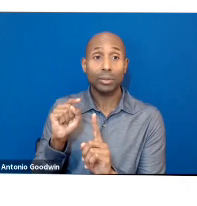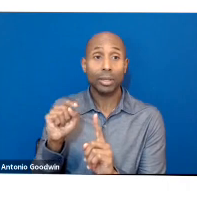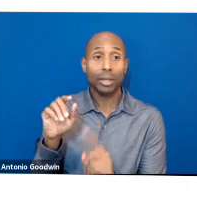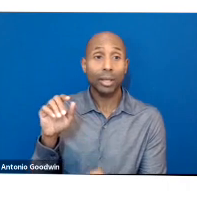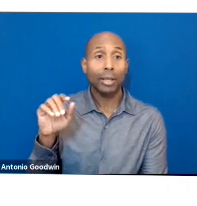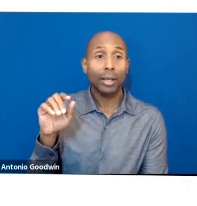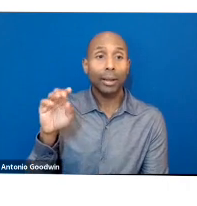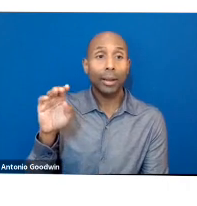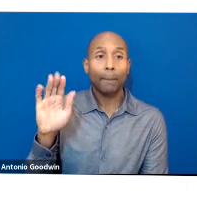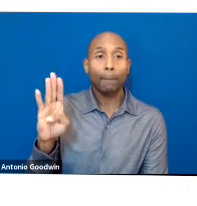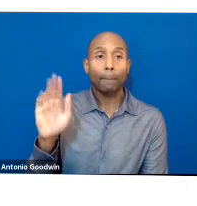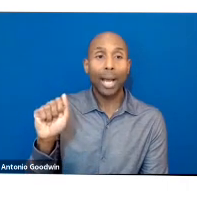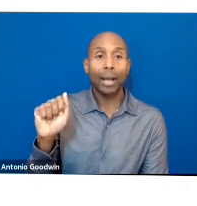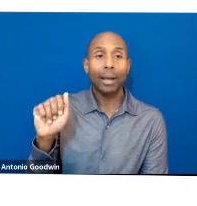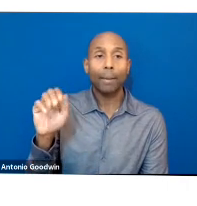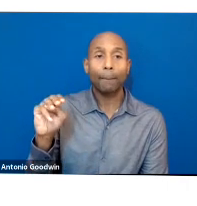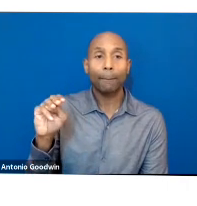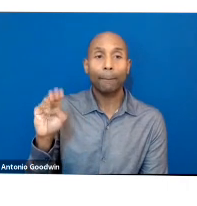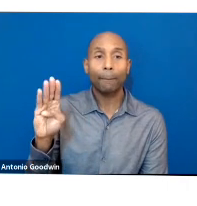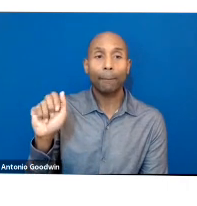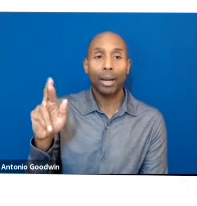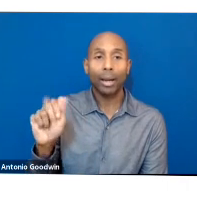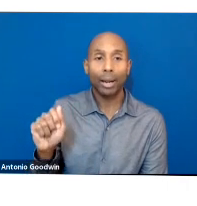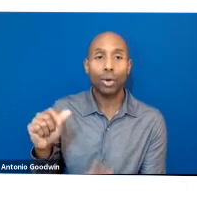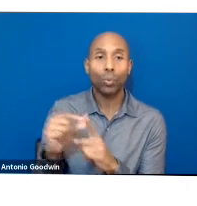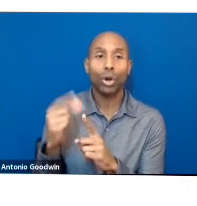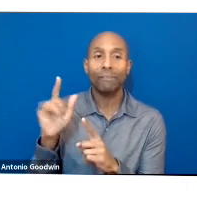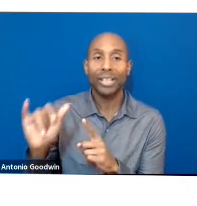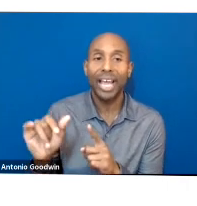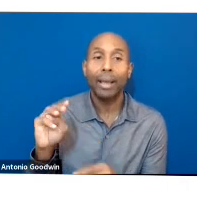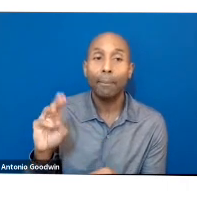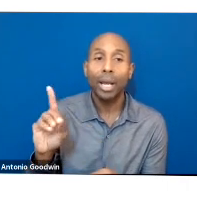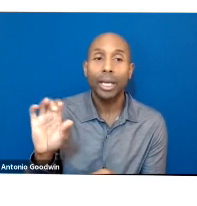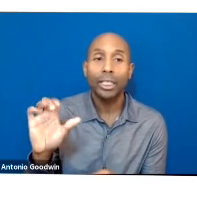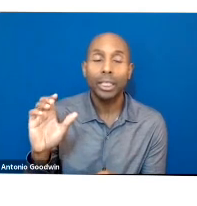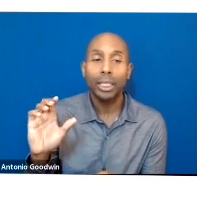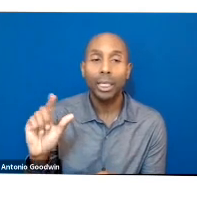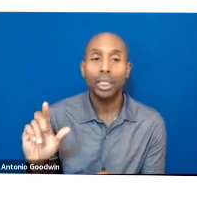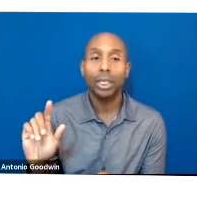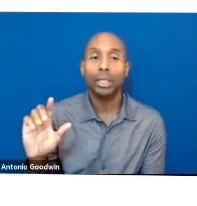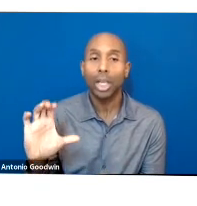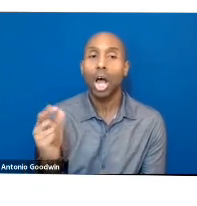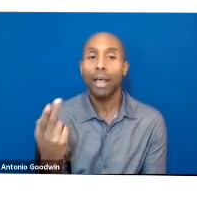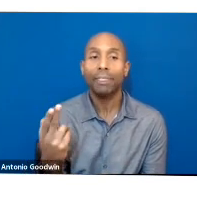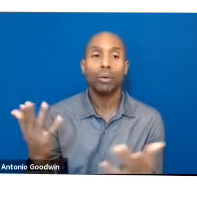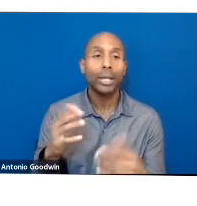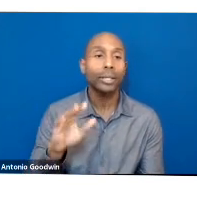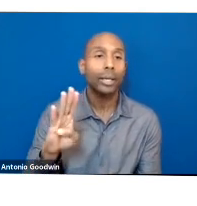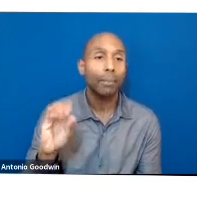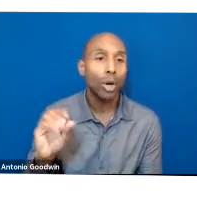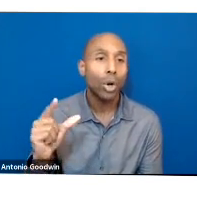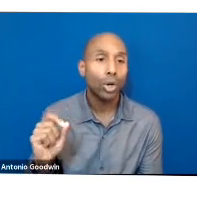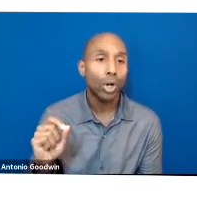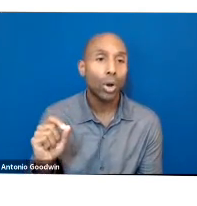bogol means clay or mud, lawn means by way of finny means cloth. So even in the language, it describes the